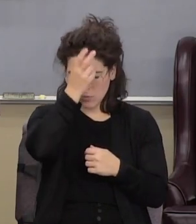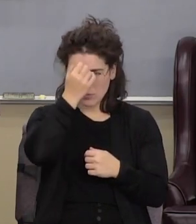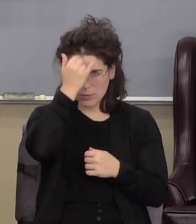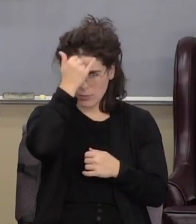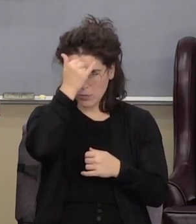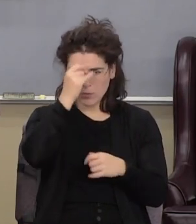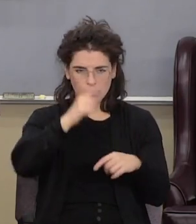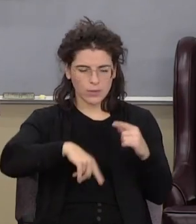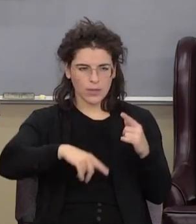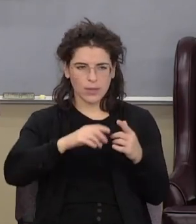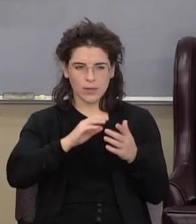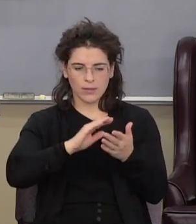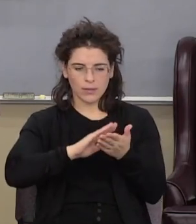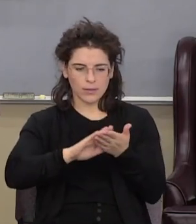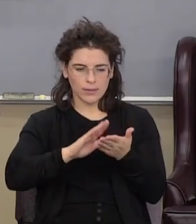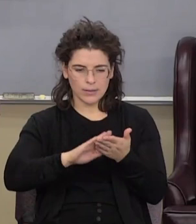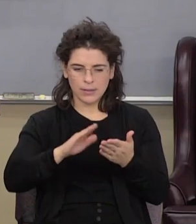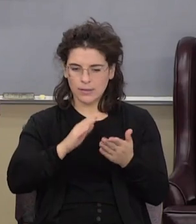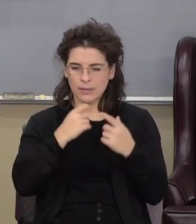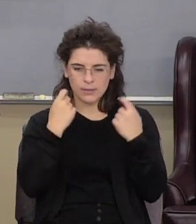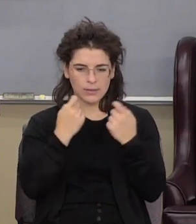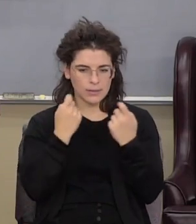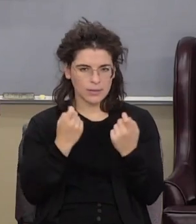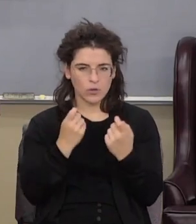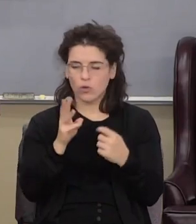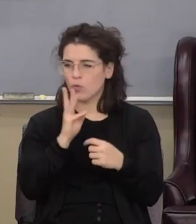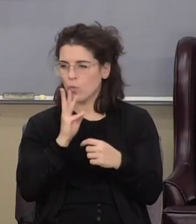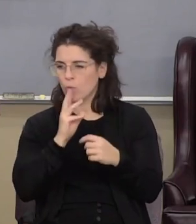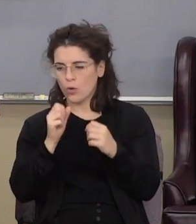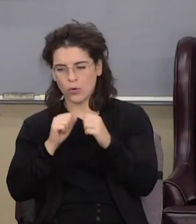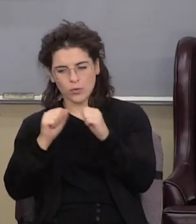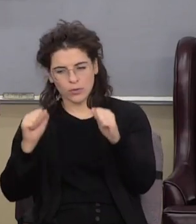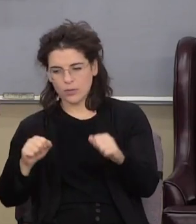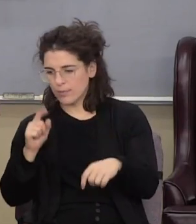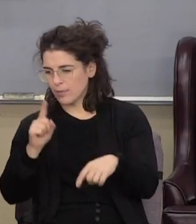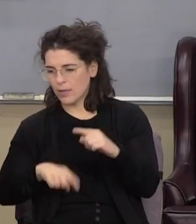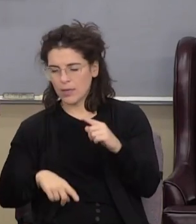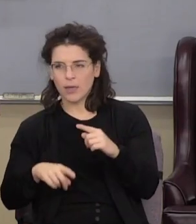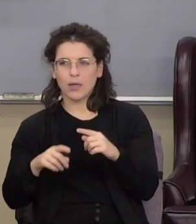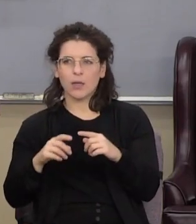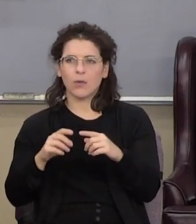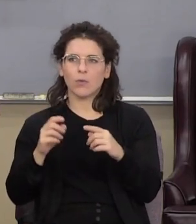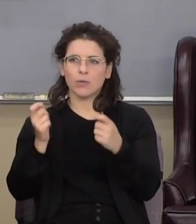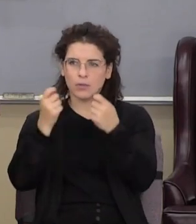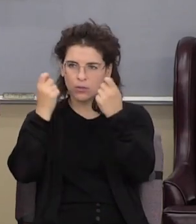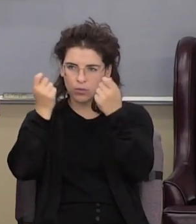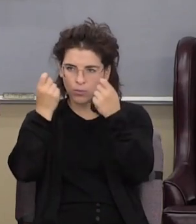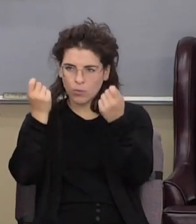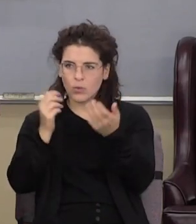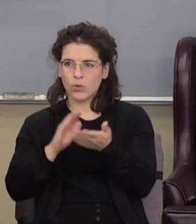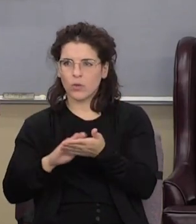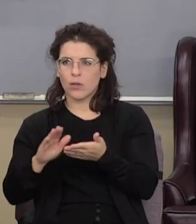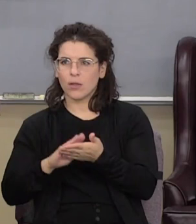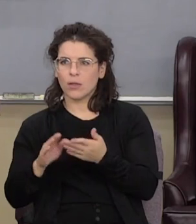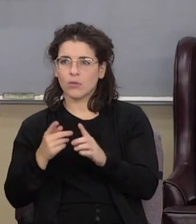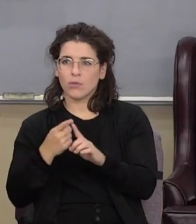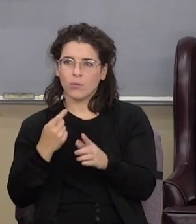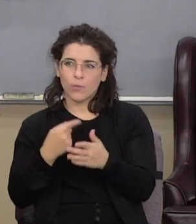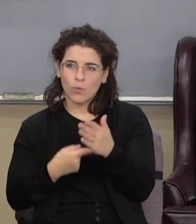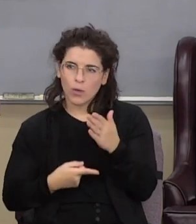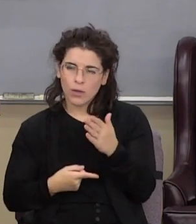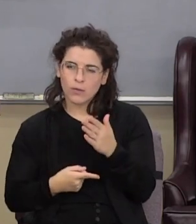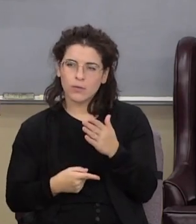water system can't either water baptism was a ceremonial cleansing from what